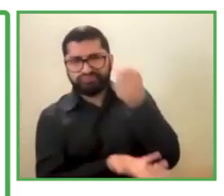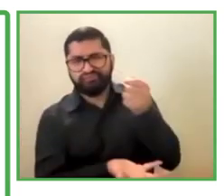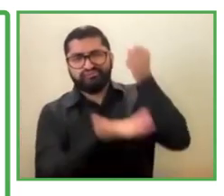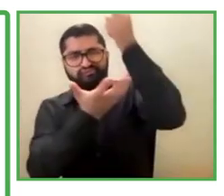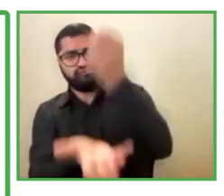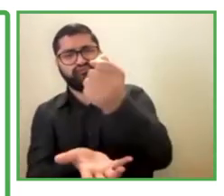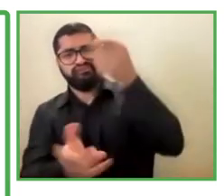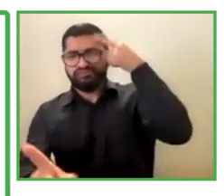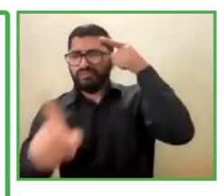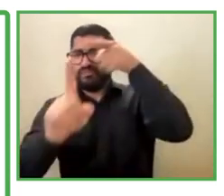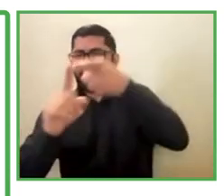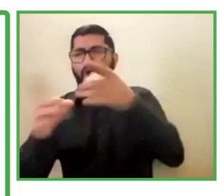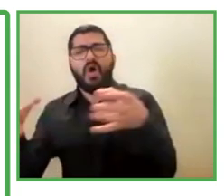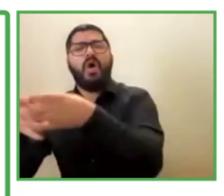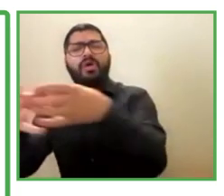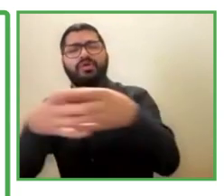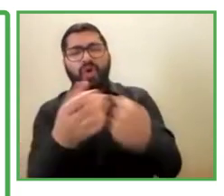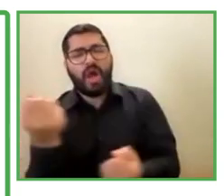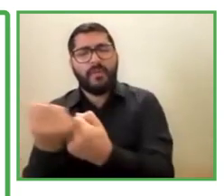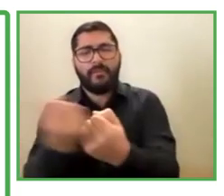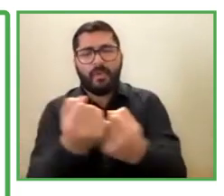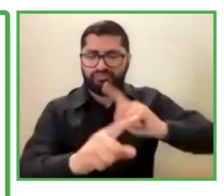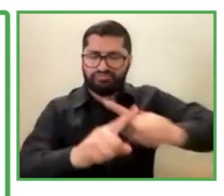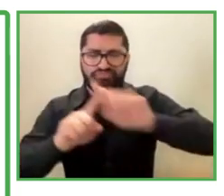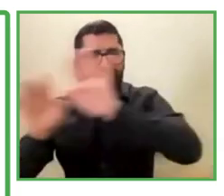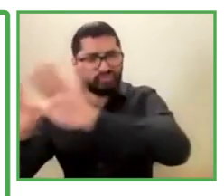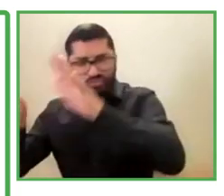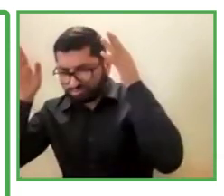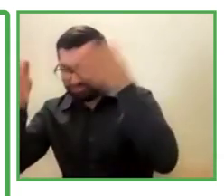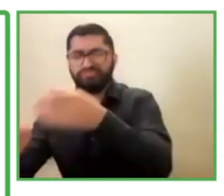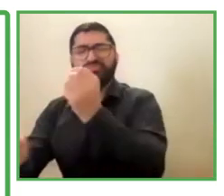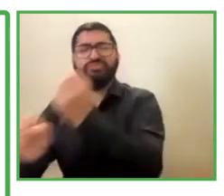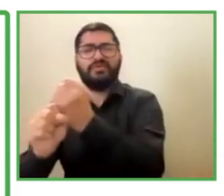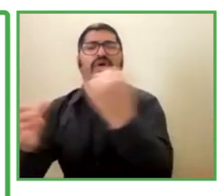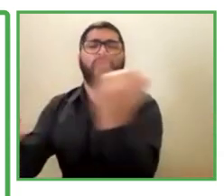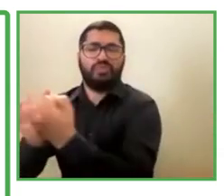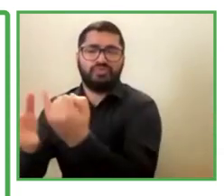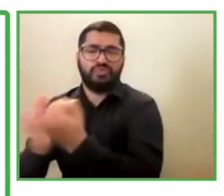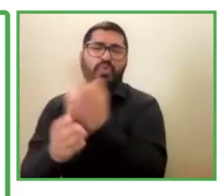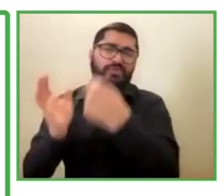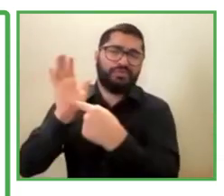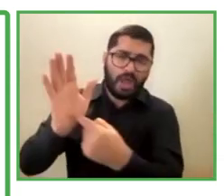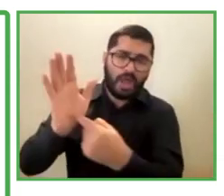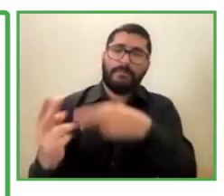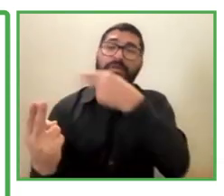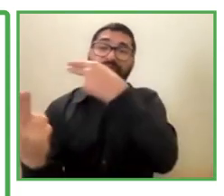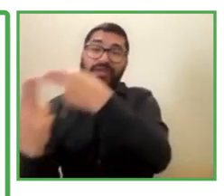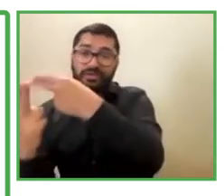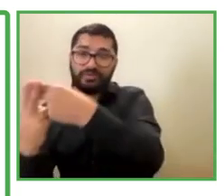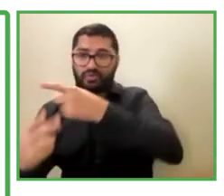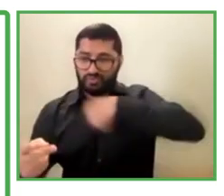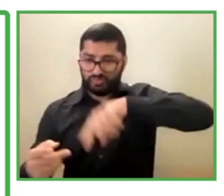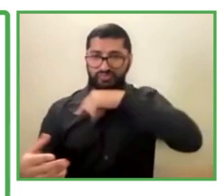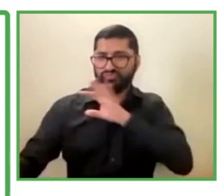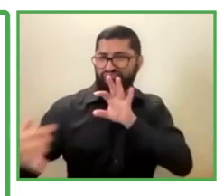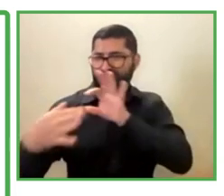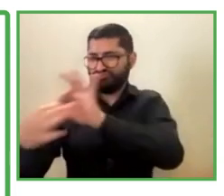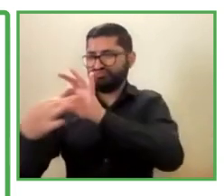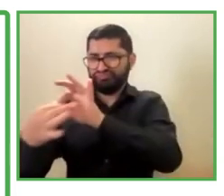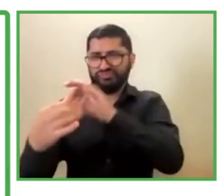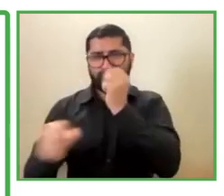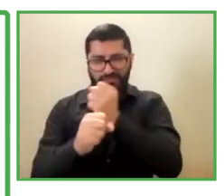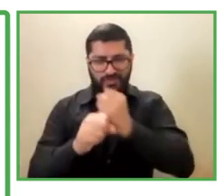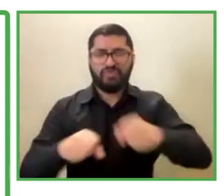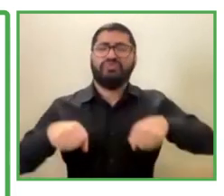work in inclusion, specifically for disabilities. For instance, we work with Teleton. We are the supermarket